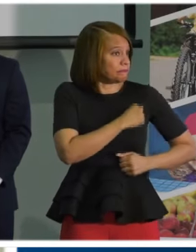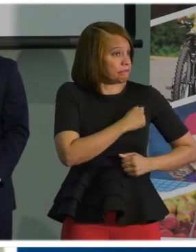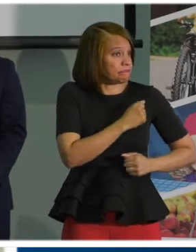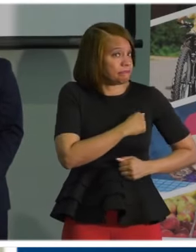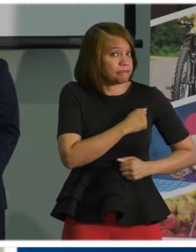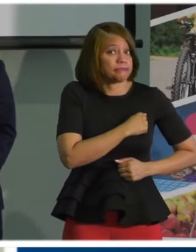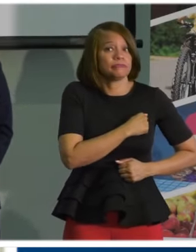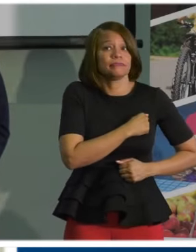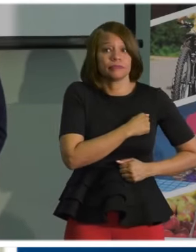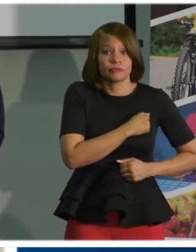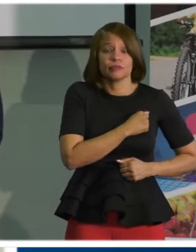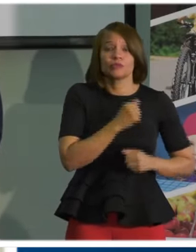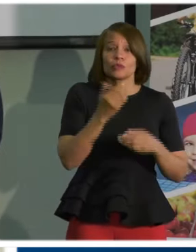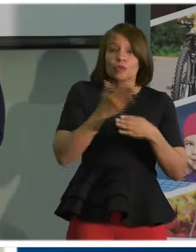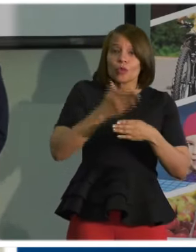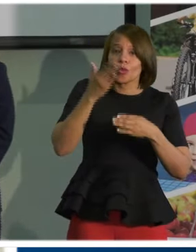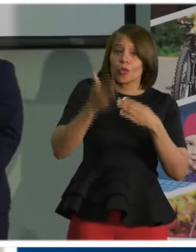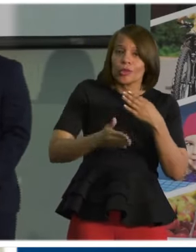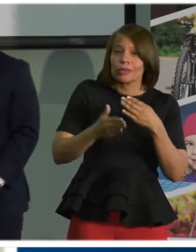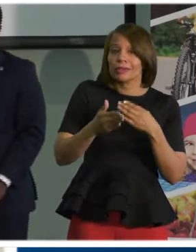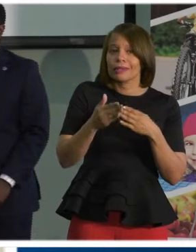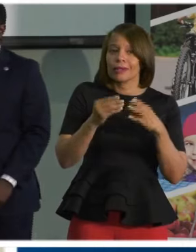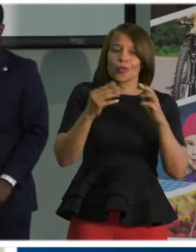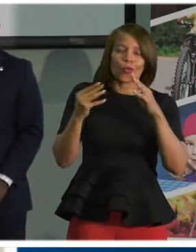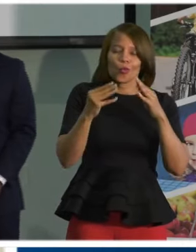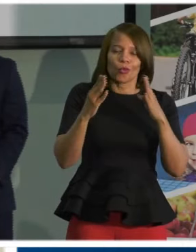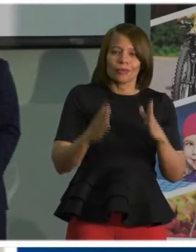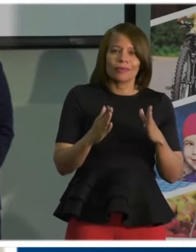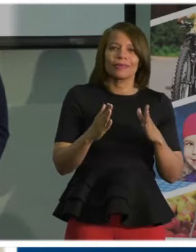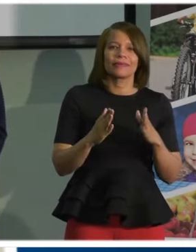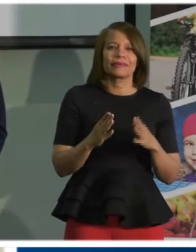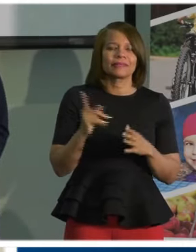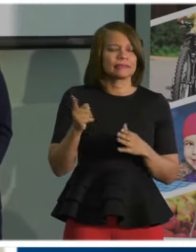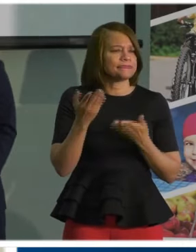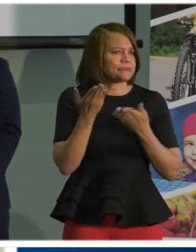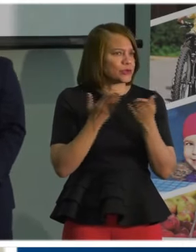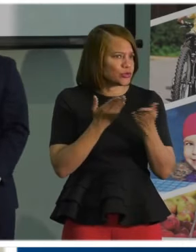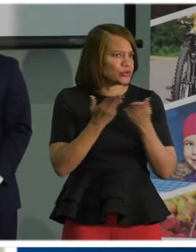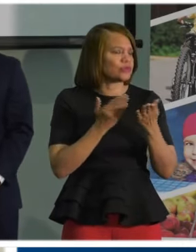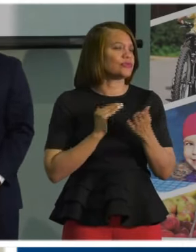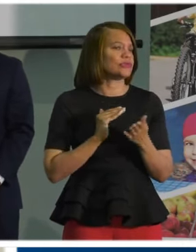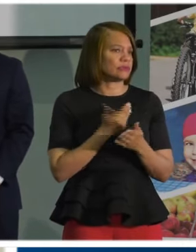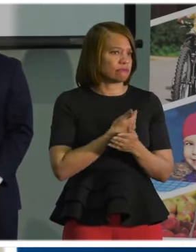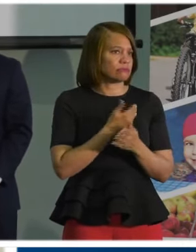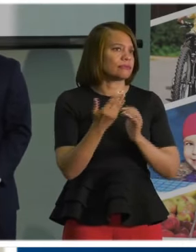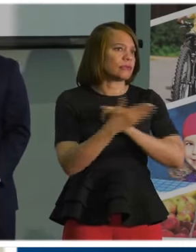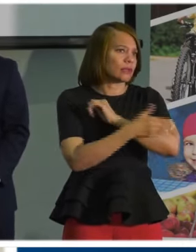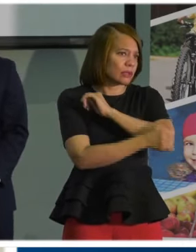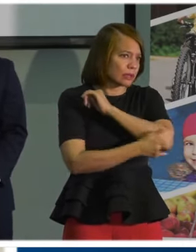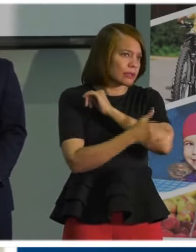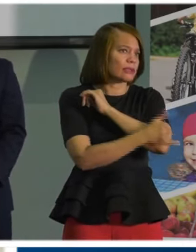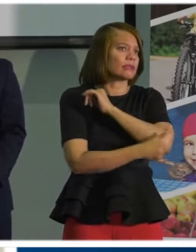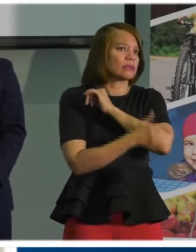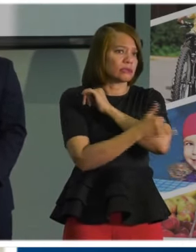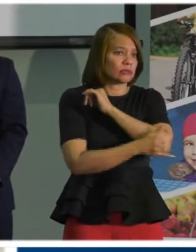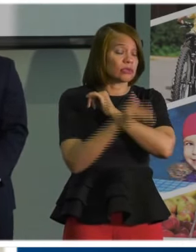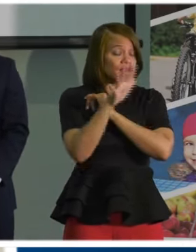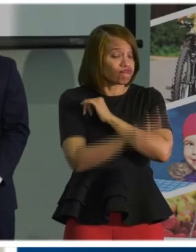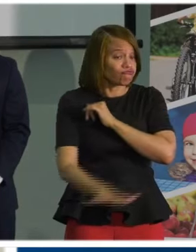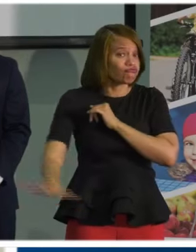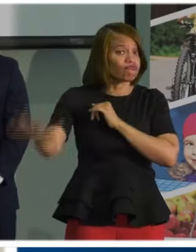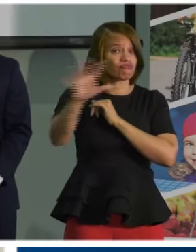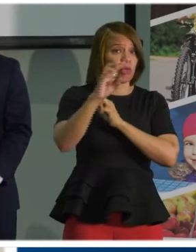a weekend warrior that's been serving our country honorably all over the world,